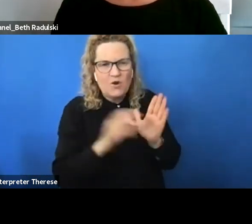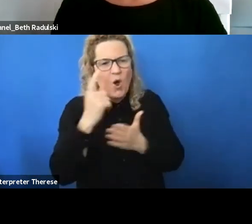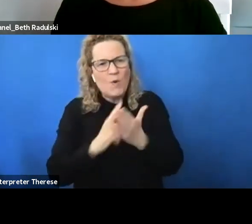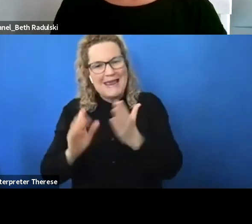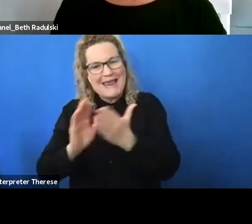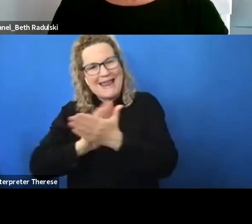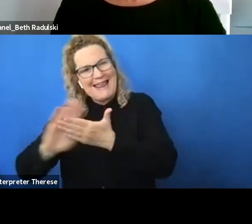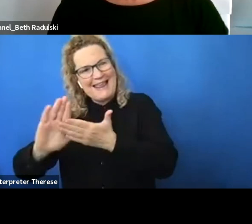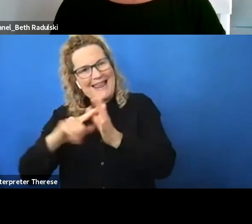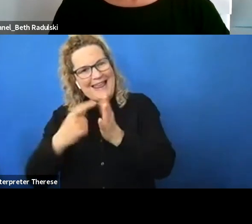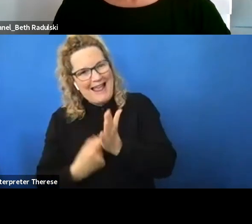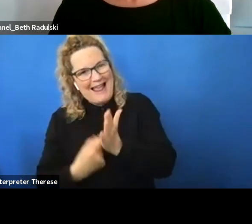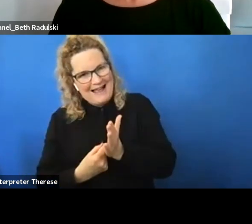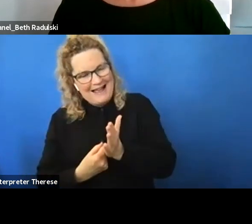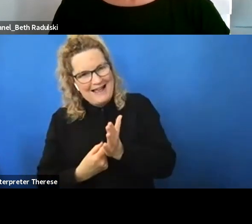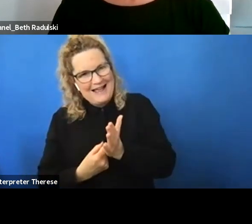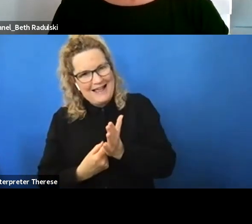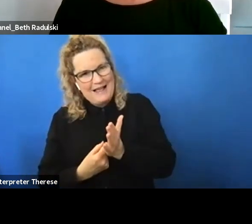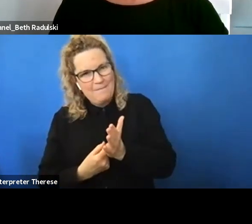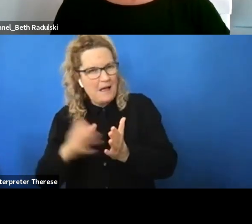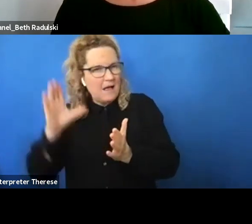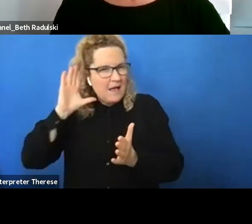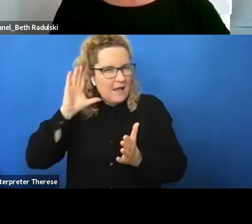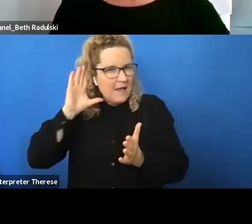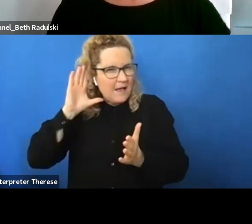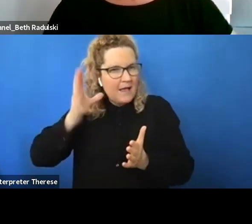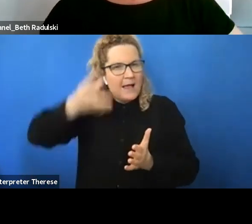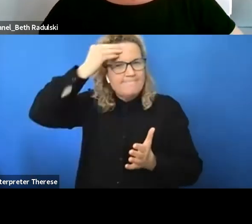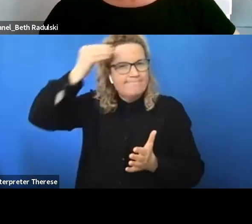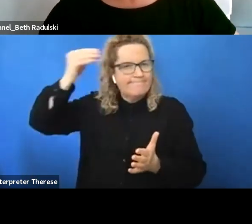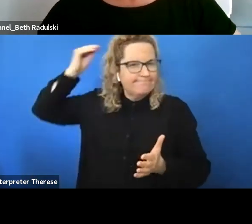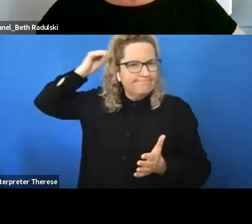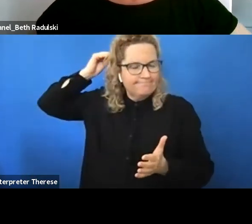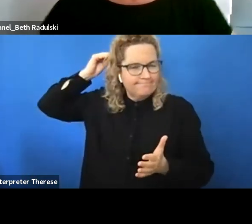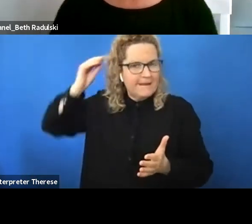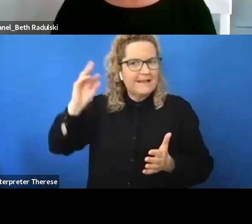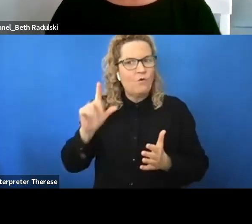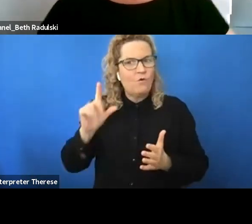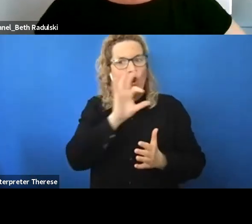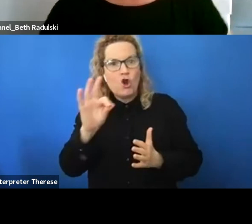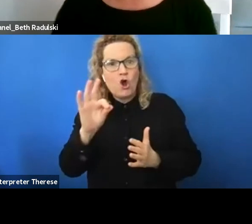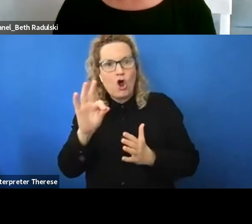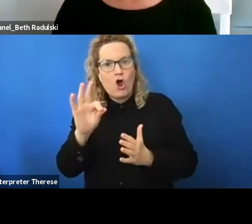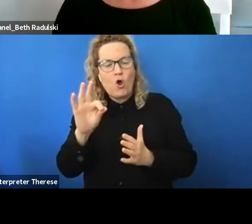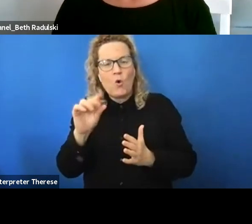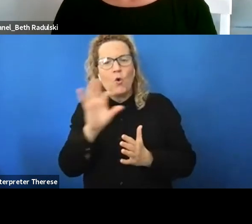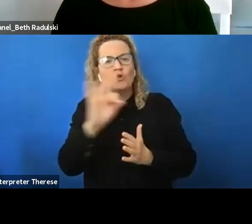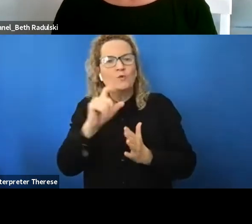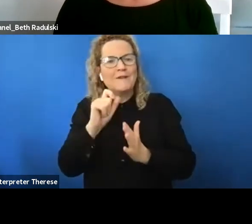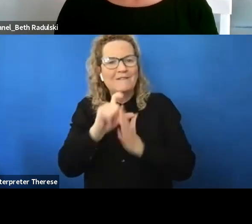it's for the external community and the non-disabled community to promote leadership from within